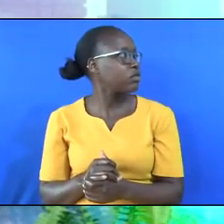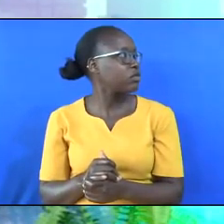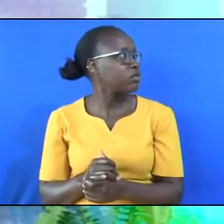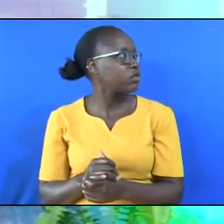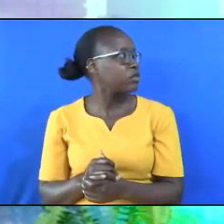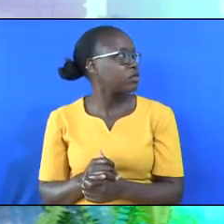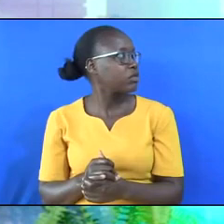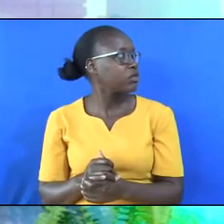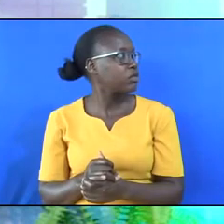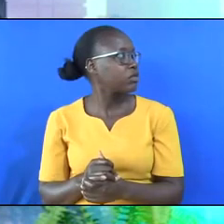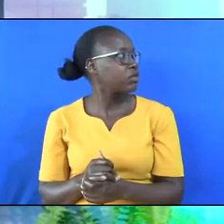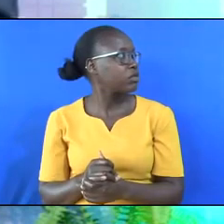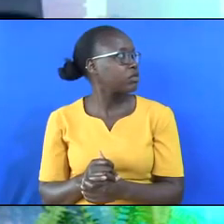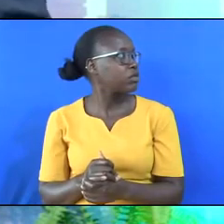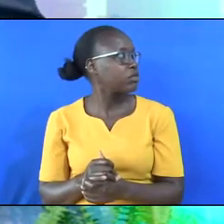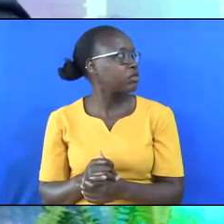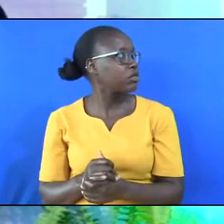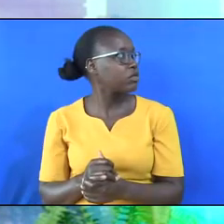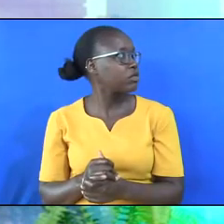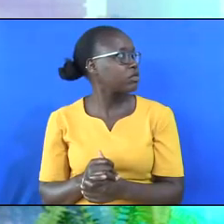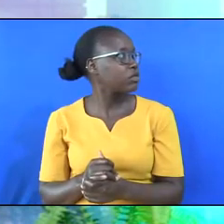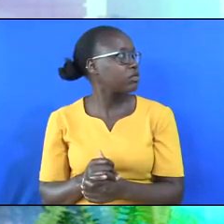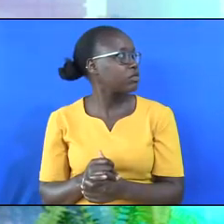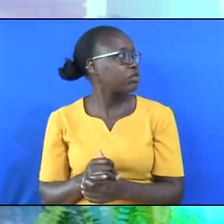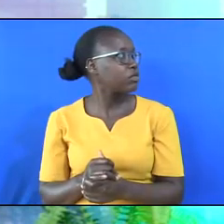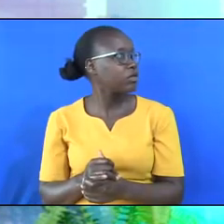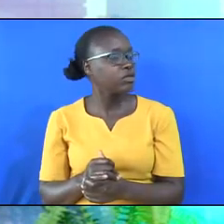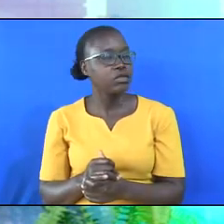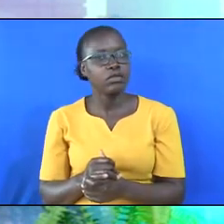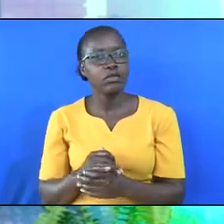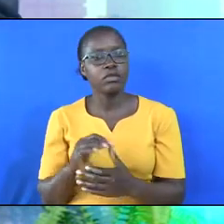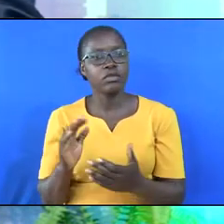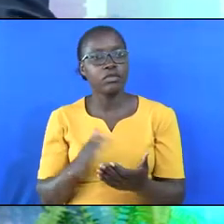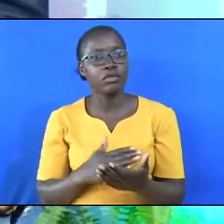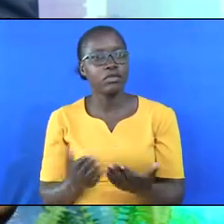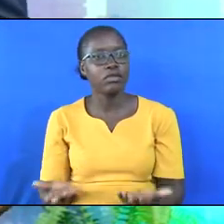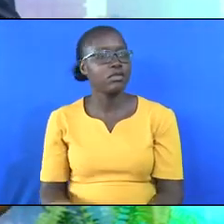I'll invite Kasme to come and lead us in a chorus. Kasme.